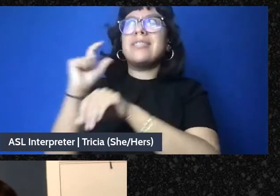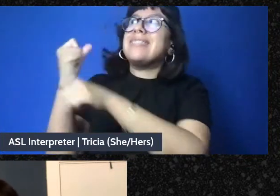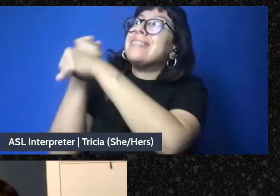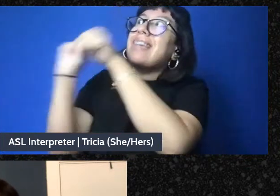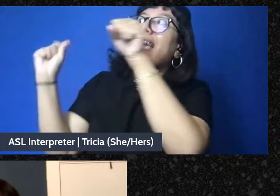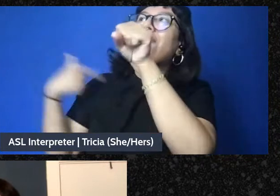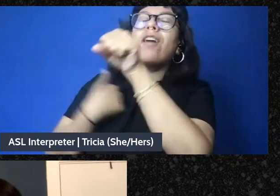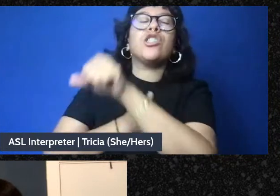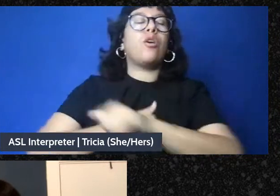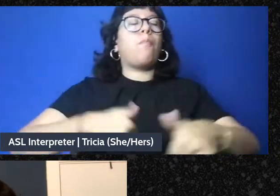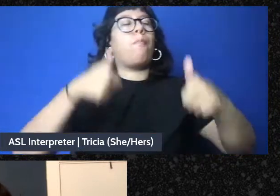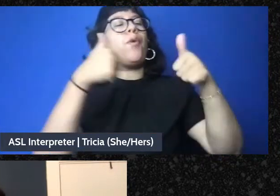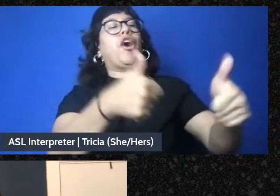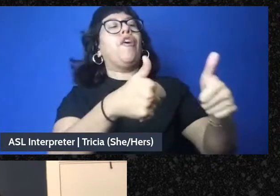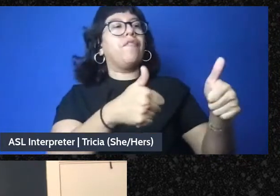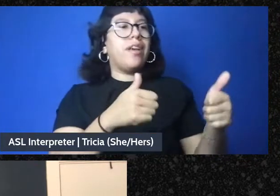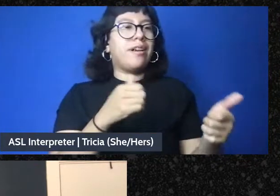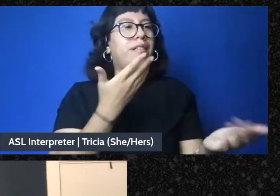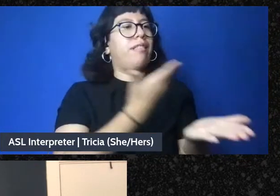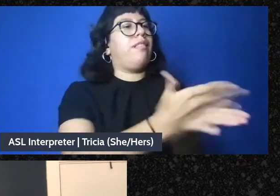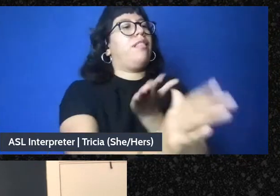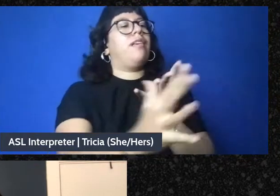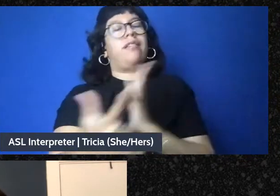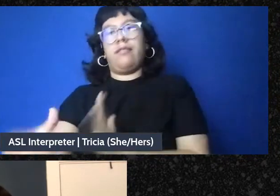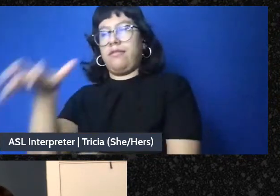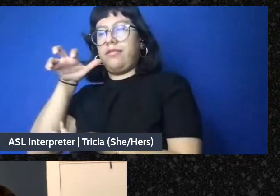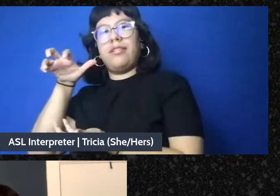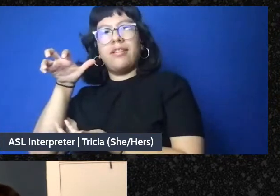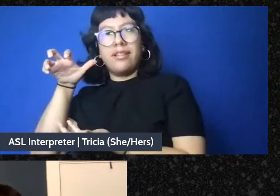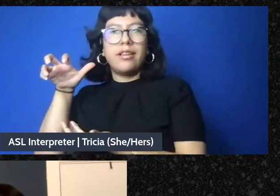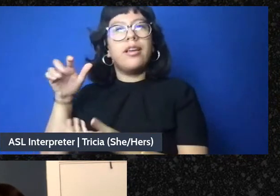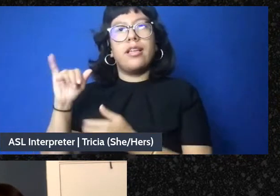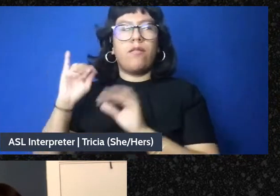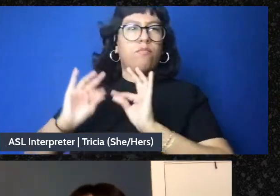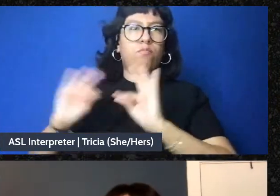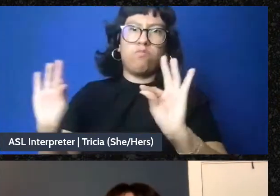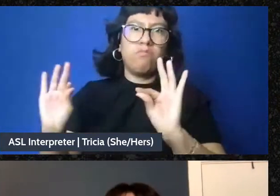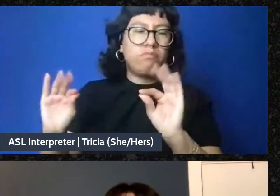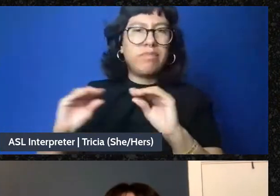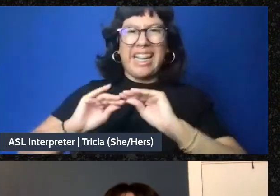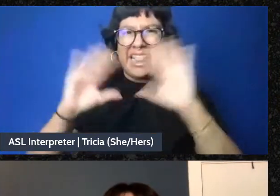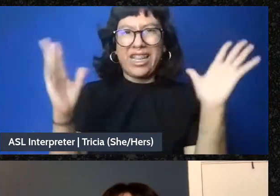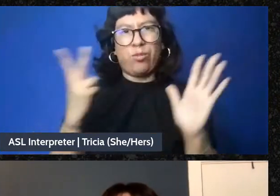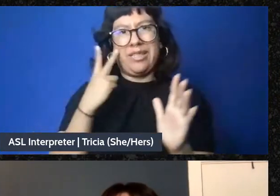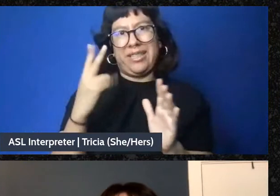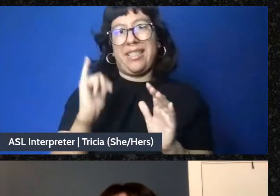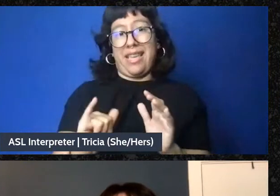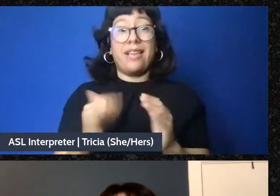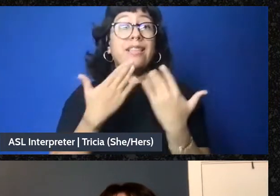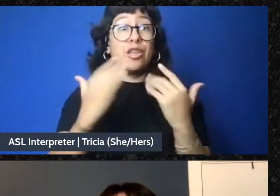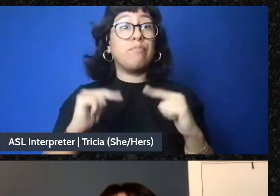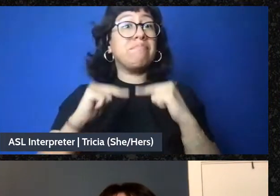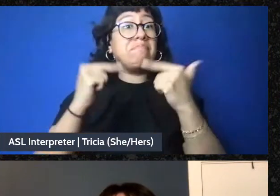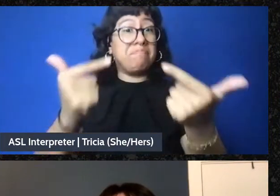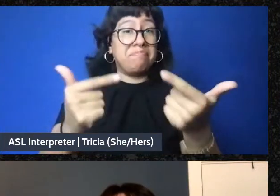better at concentrating wealth which Naomi's work like makes crystal clear and is so incredibly useful for